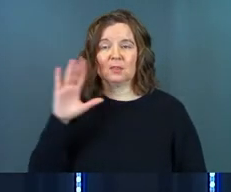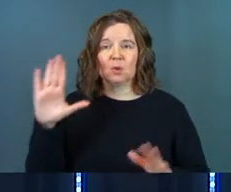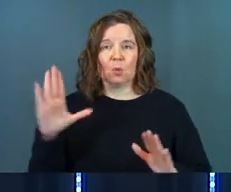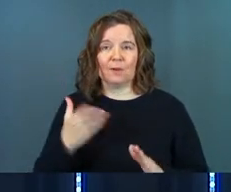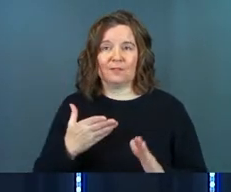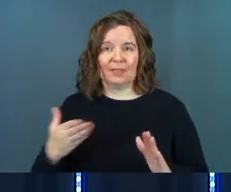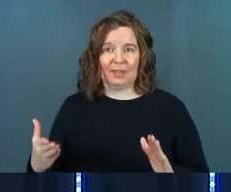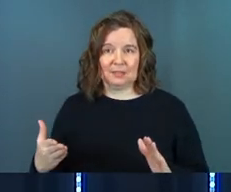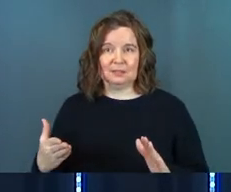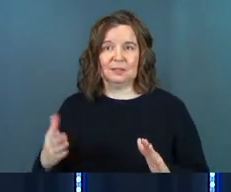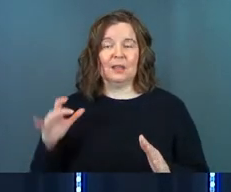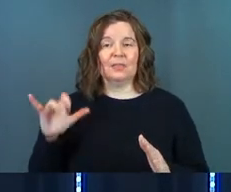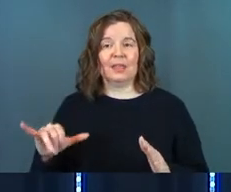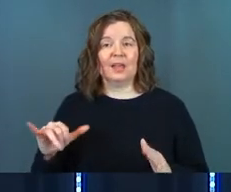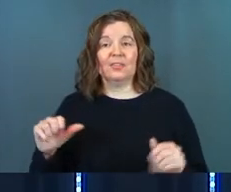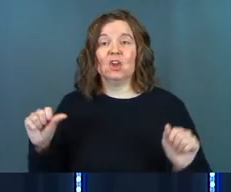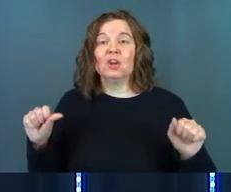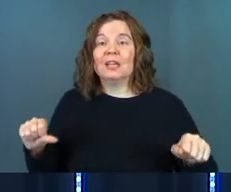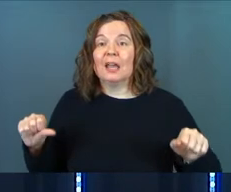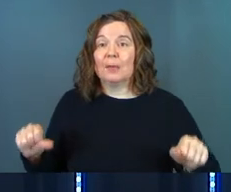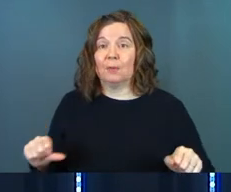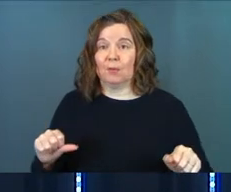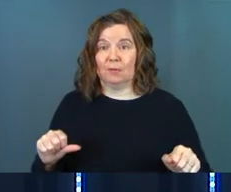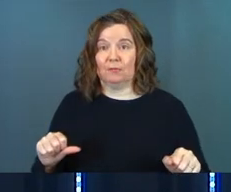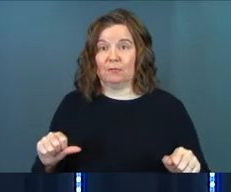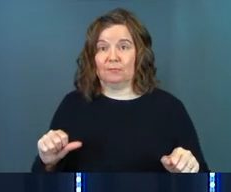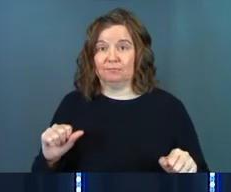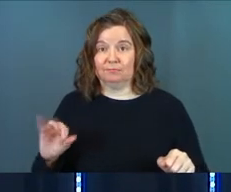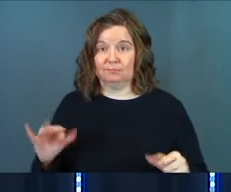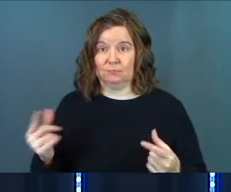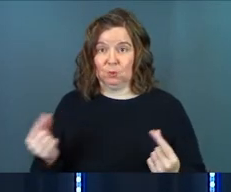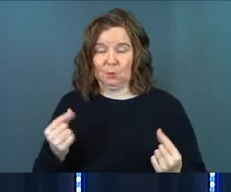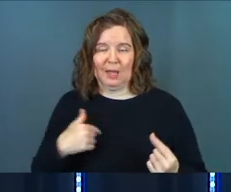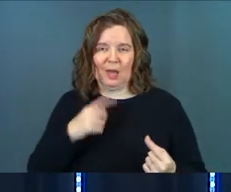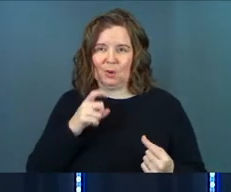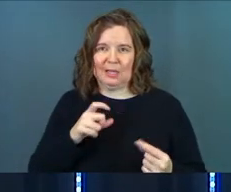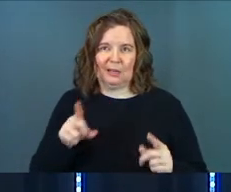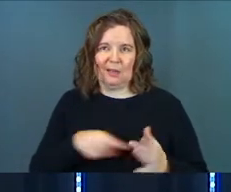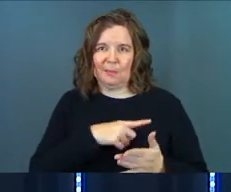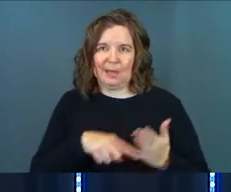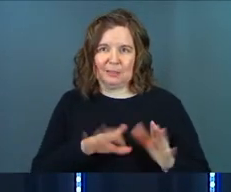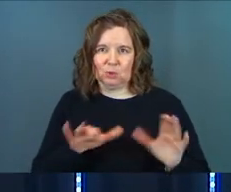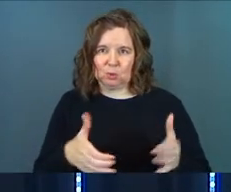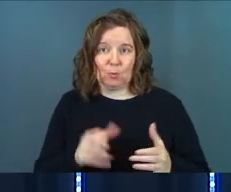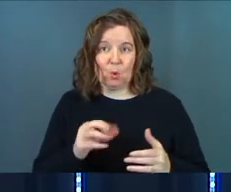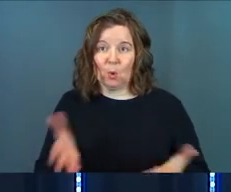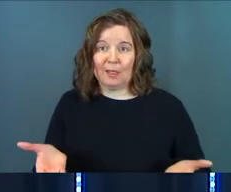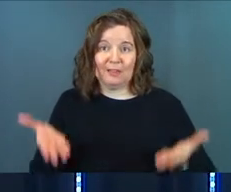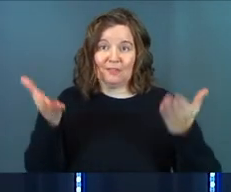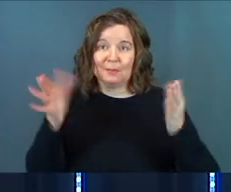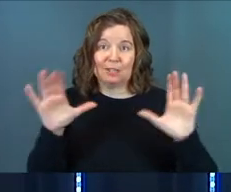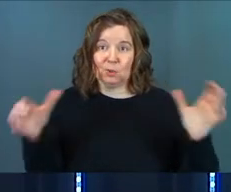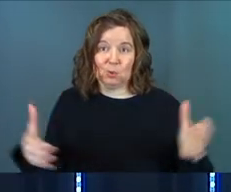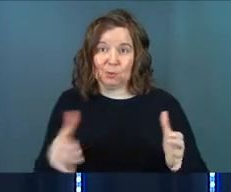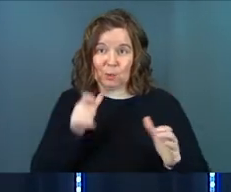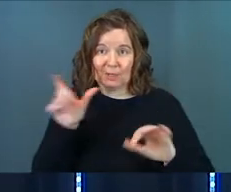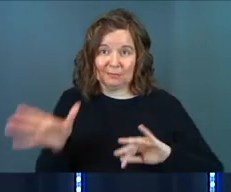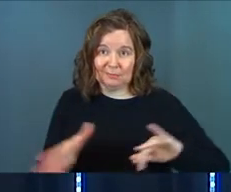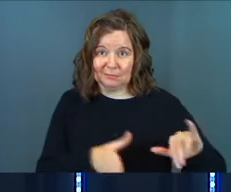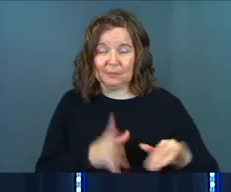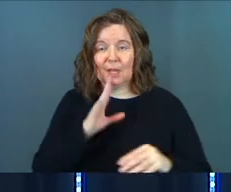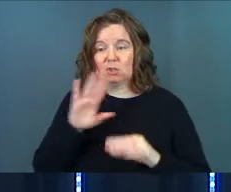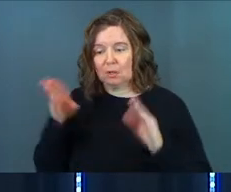wonderful things that they're capable of, and I don't need to bash them as a group or lift them up as a group.